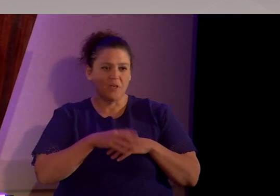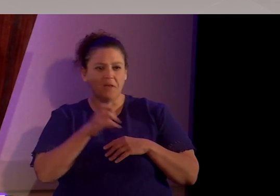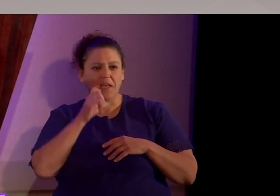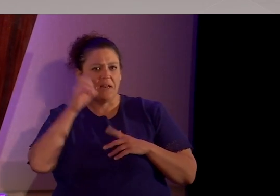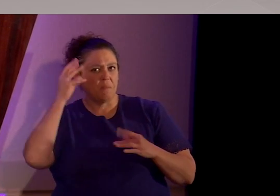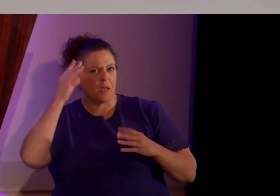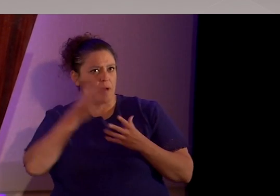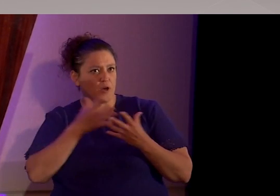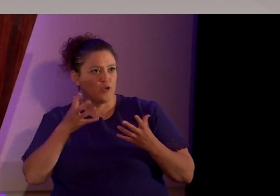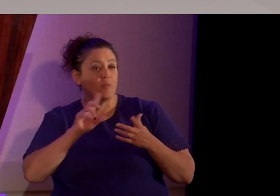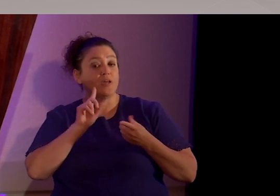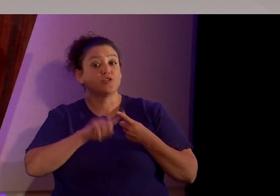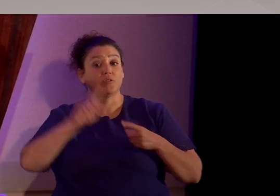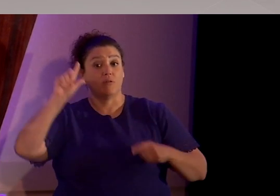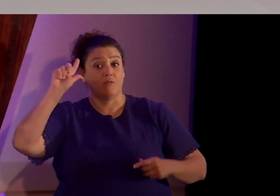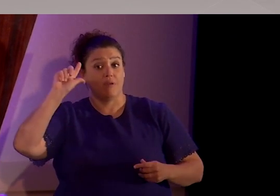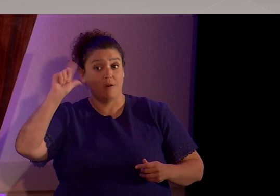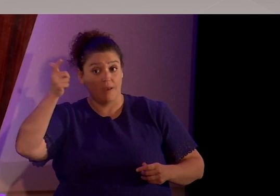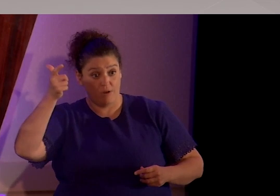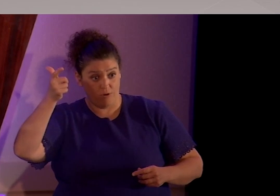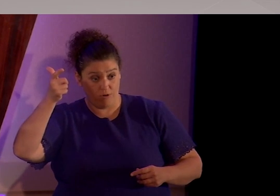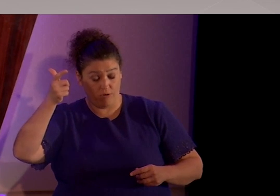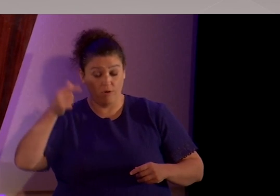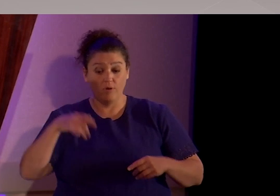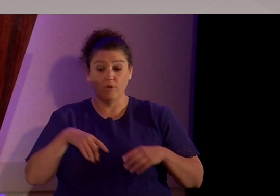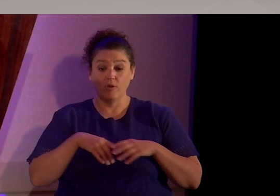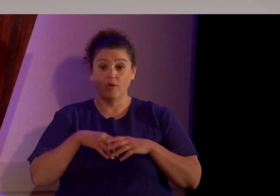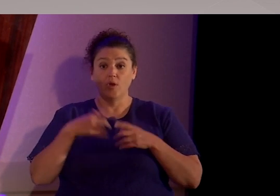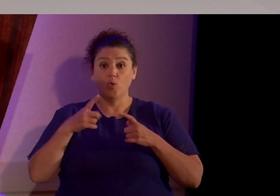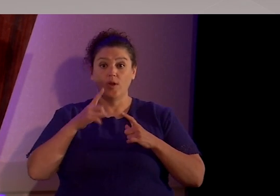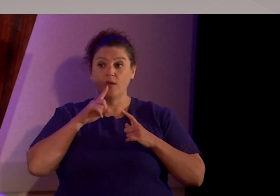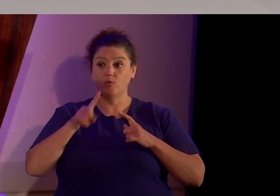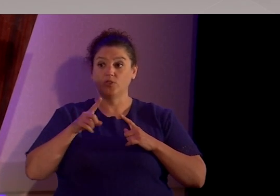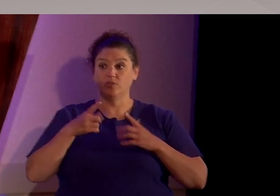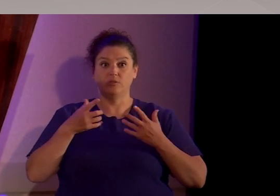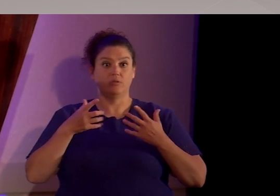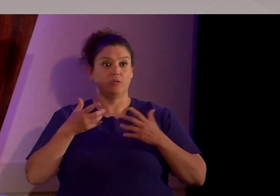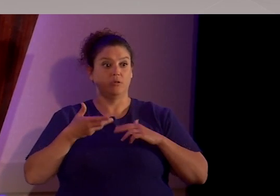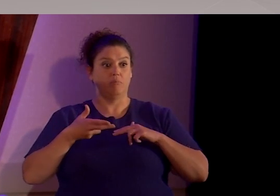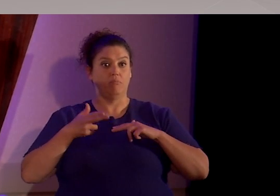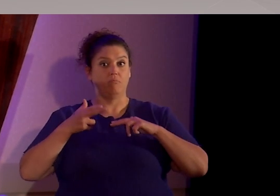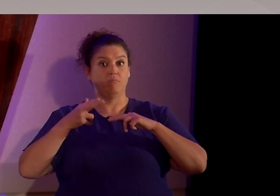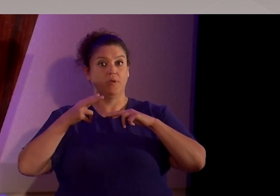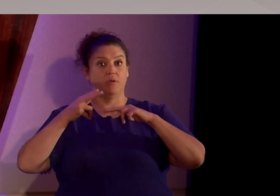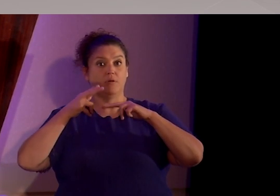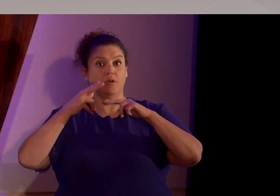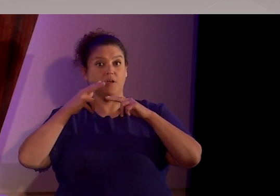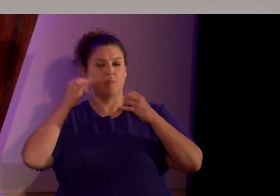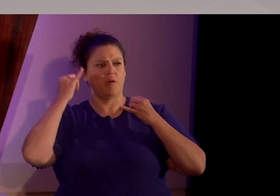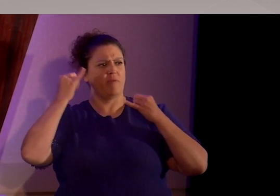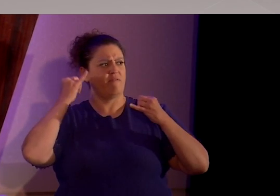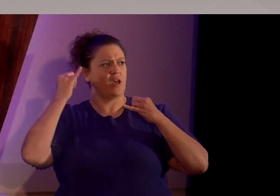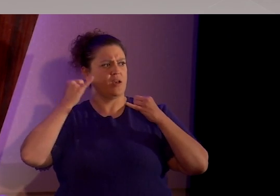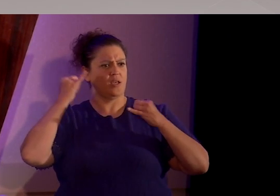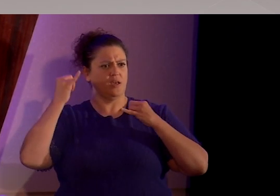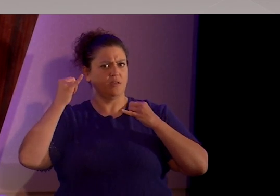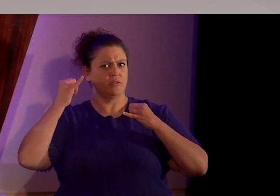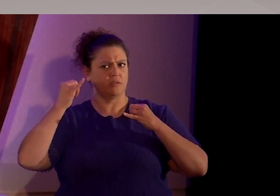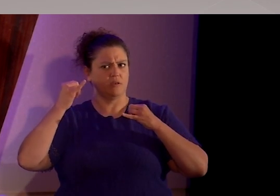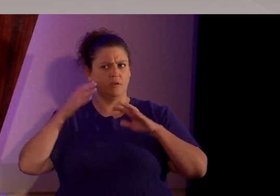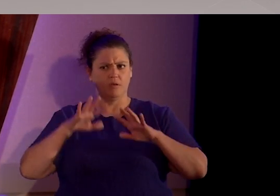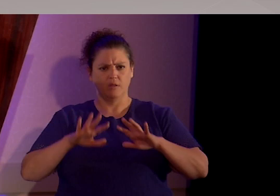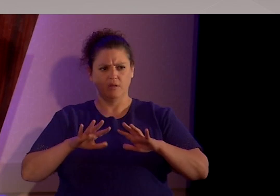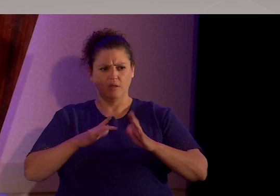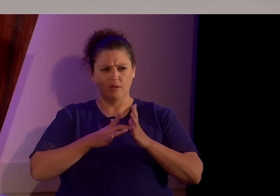too much, until later, when it was just a building up of all these ideas of the Bible really